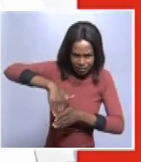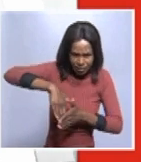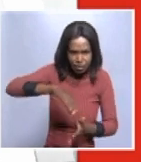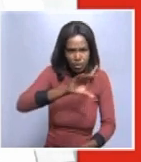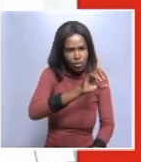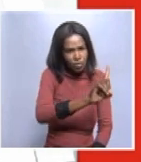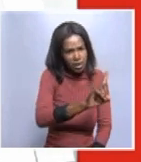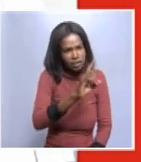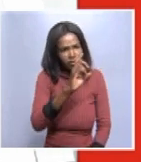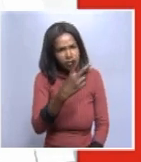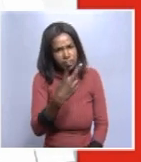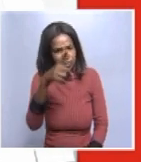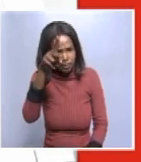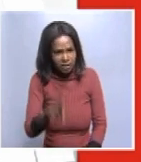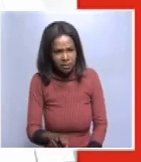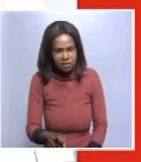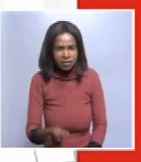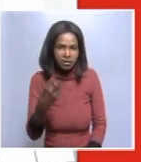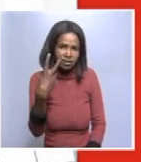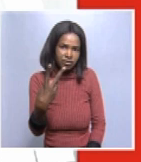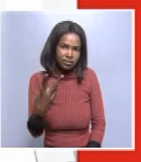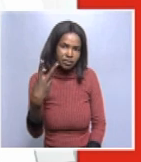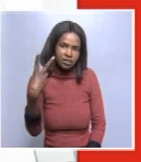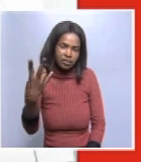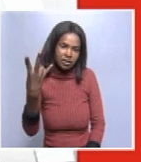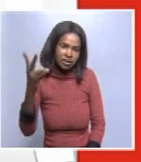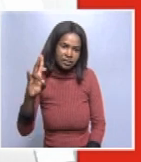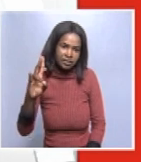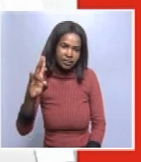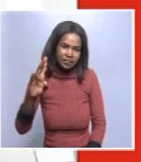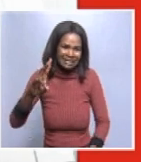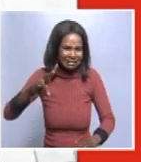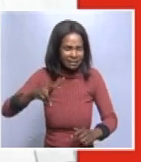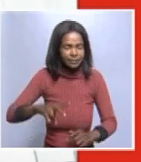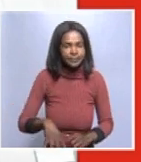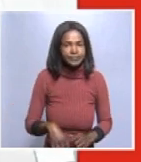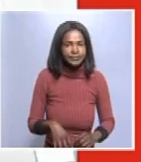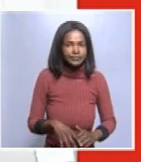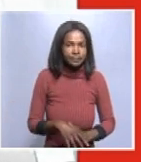122,227, with